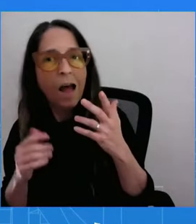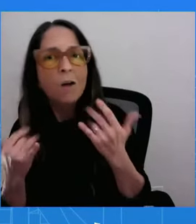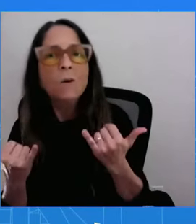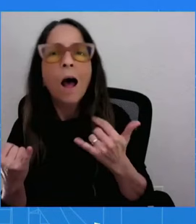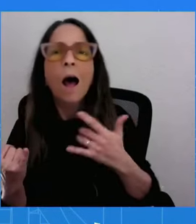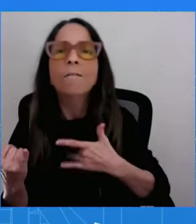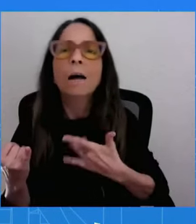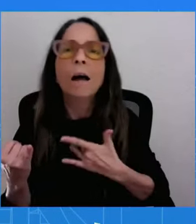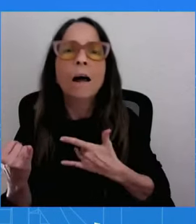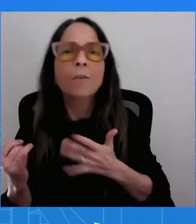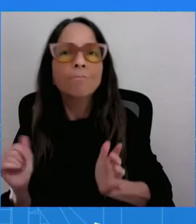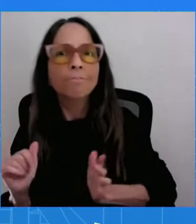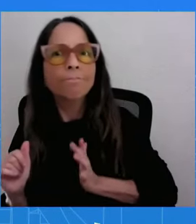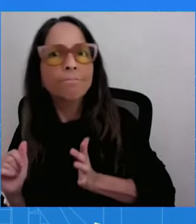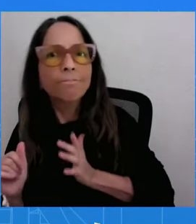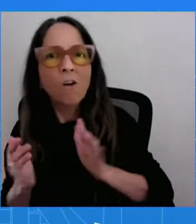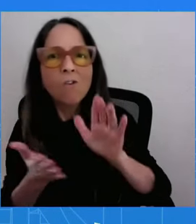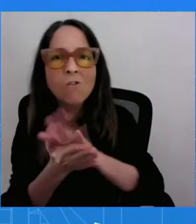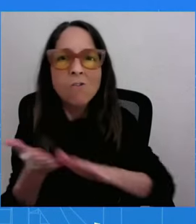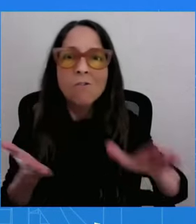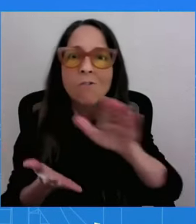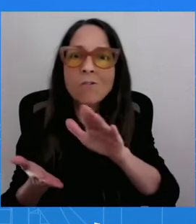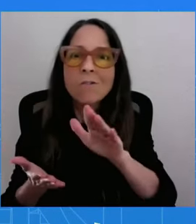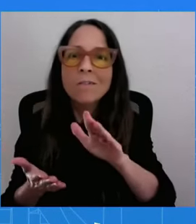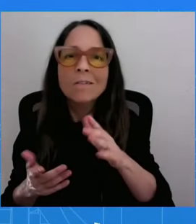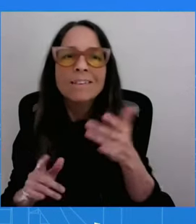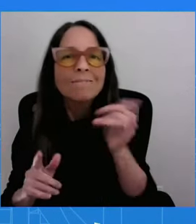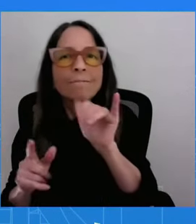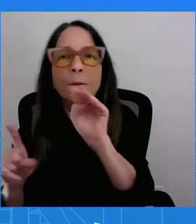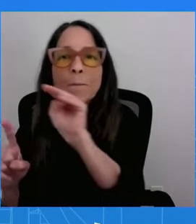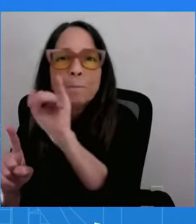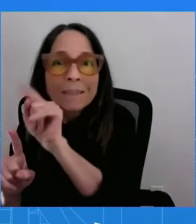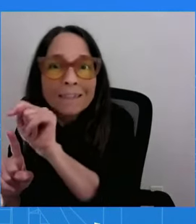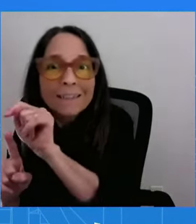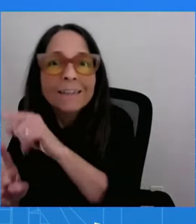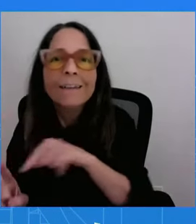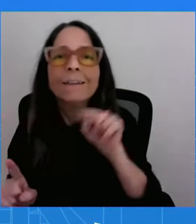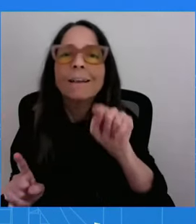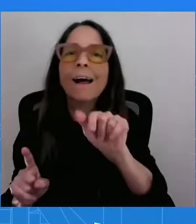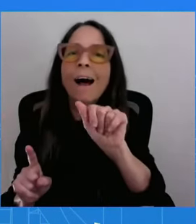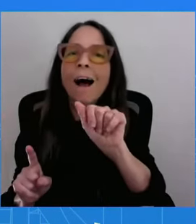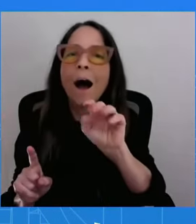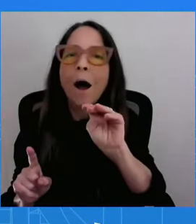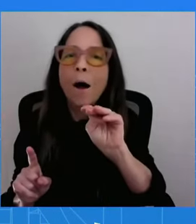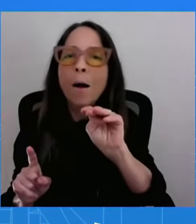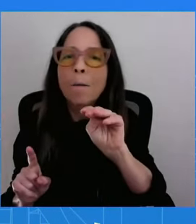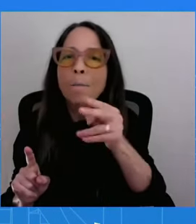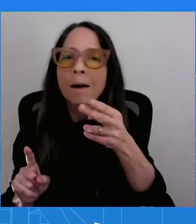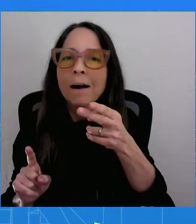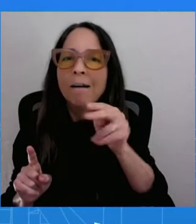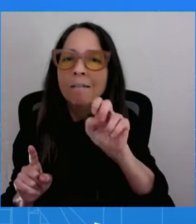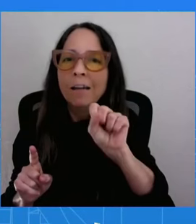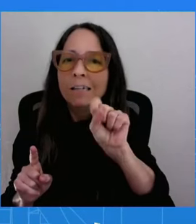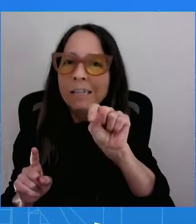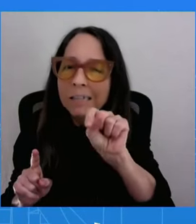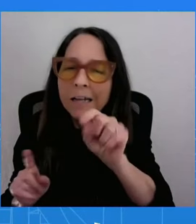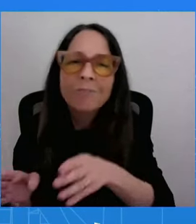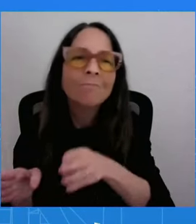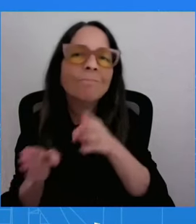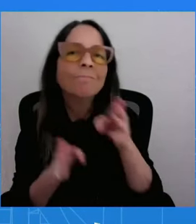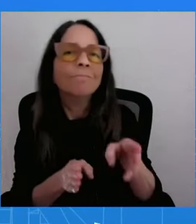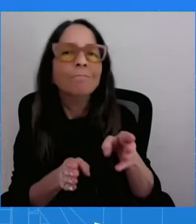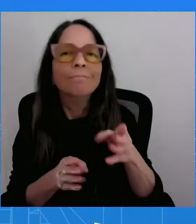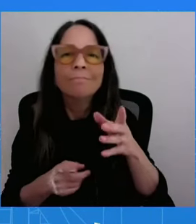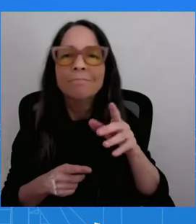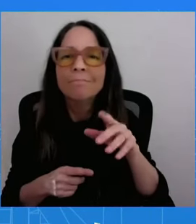reporting sharp declines in Black and Latino enrollment and increases in White enrollment since the affirmative action ruling from the Supreme